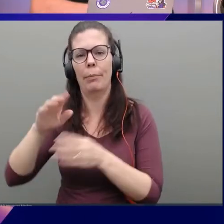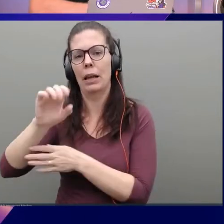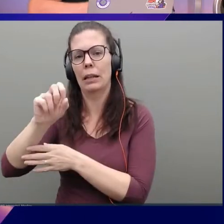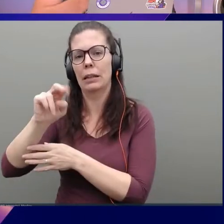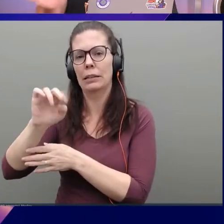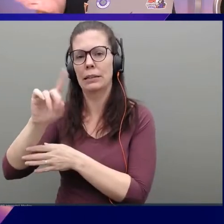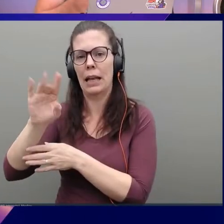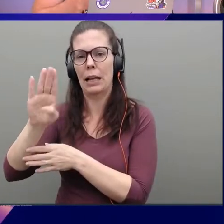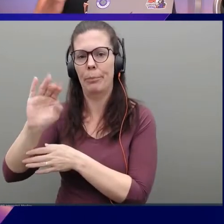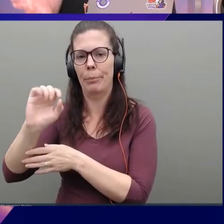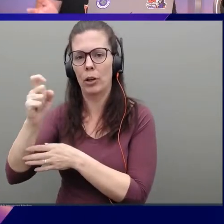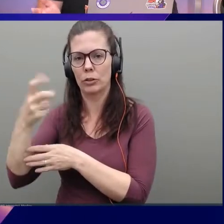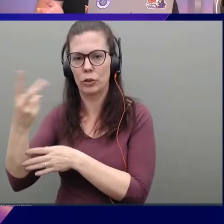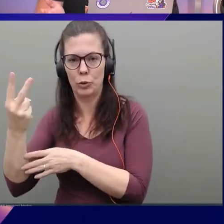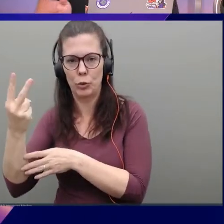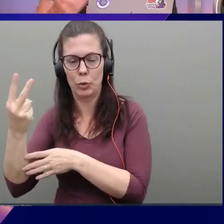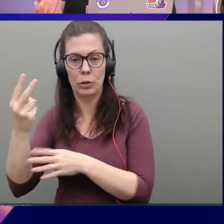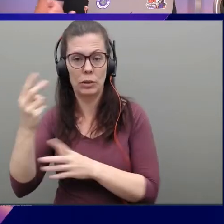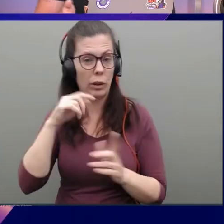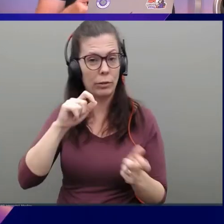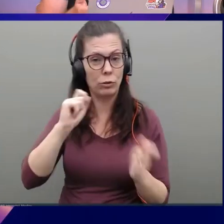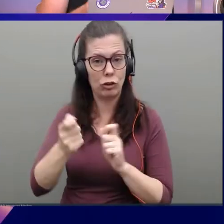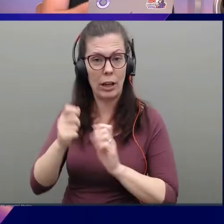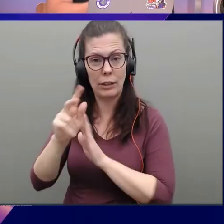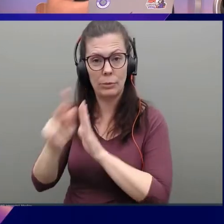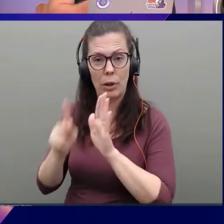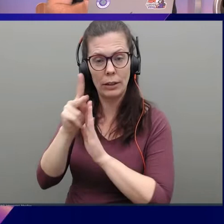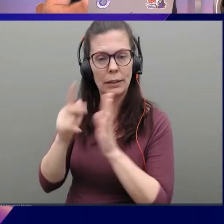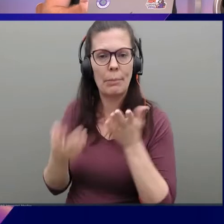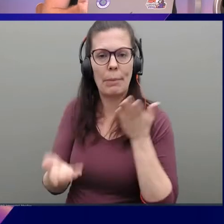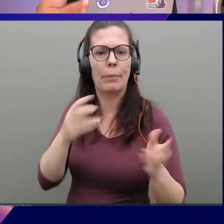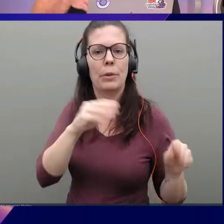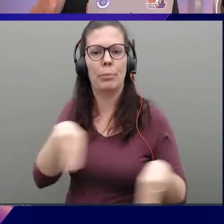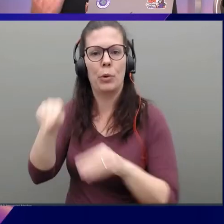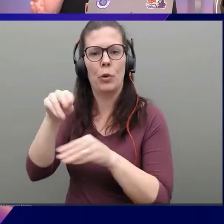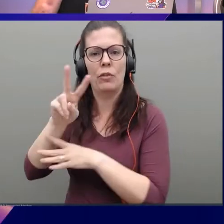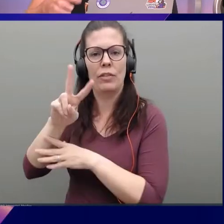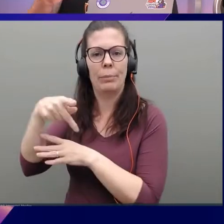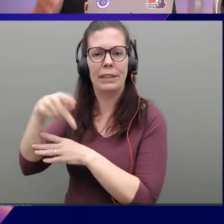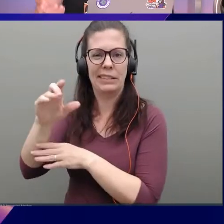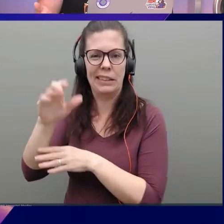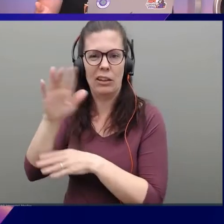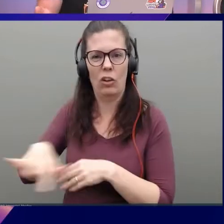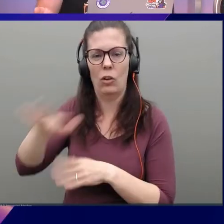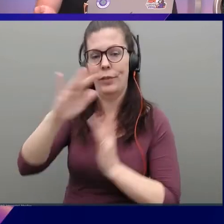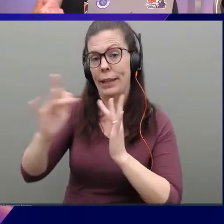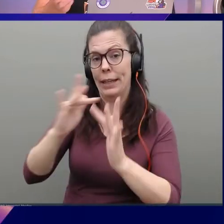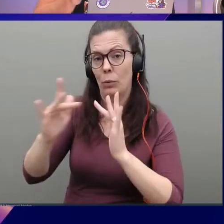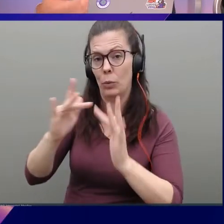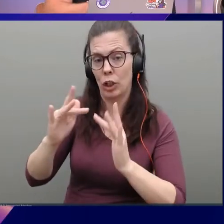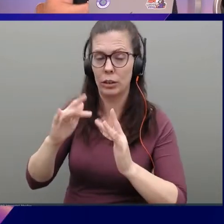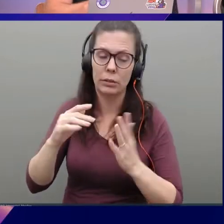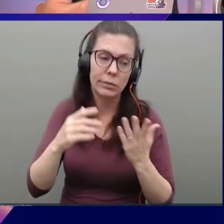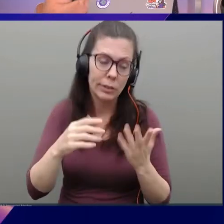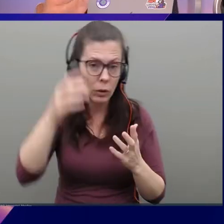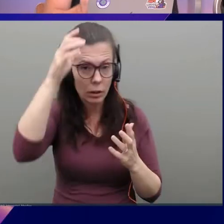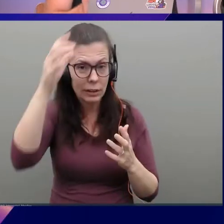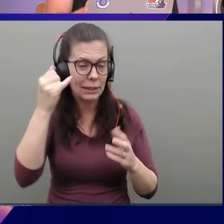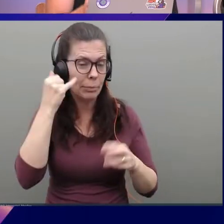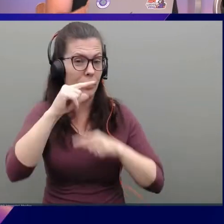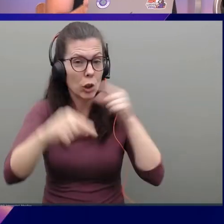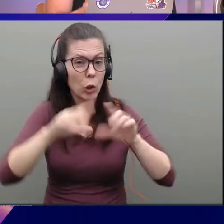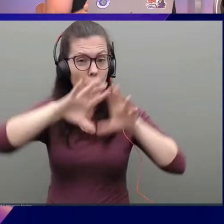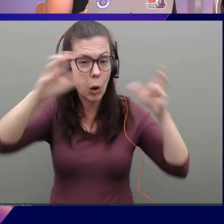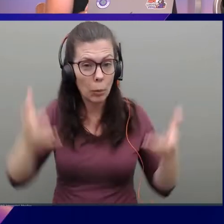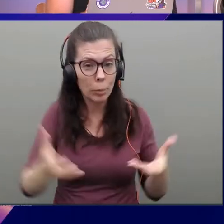and it might move a whole bunch of VPCs around the network. So the idea is that, you you got a global network can be kind of scary. So we really want some